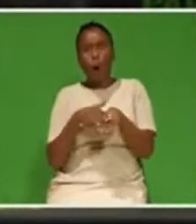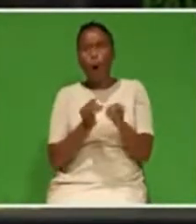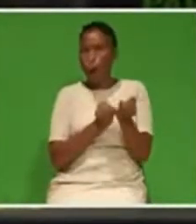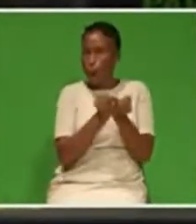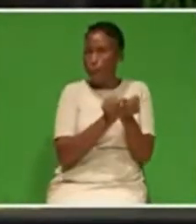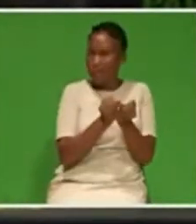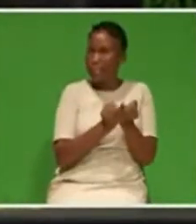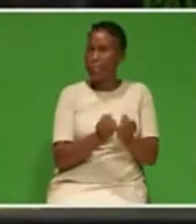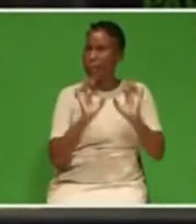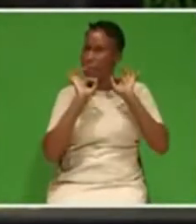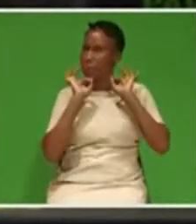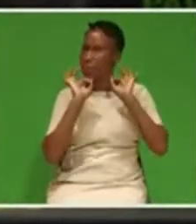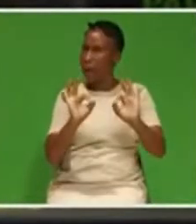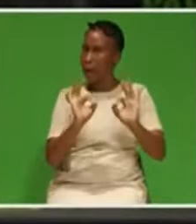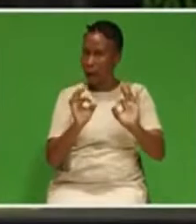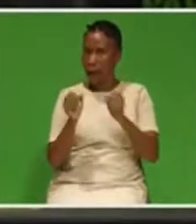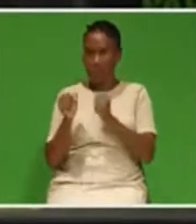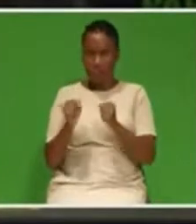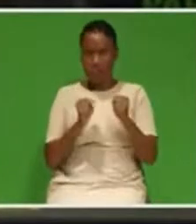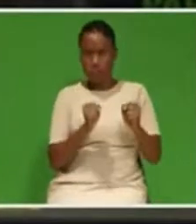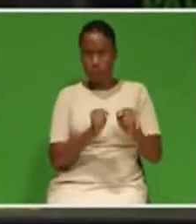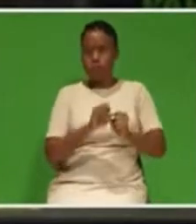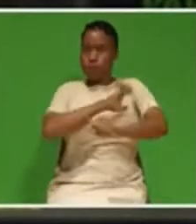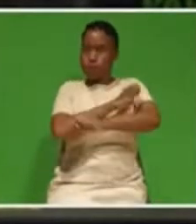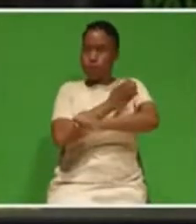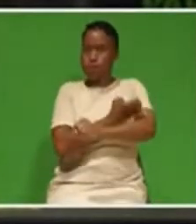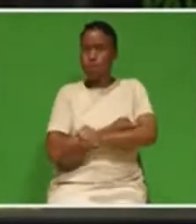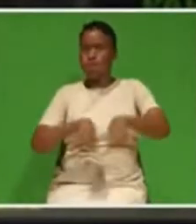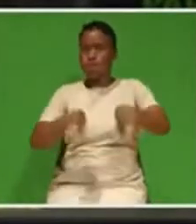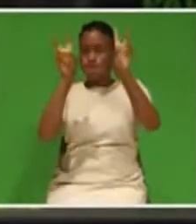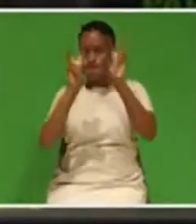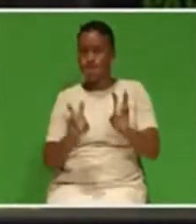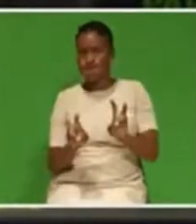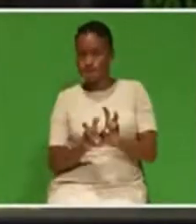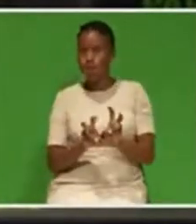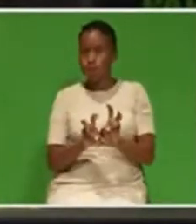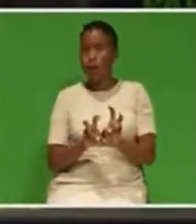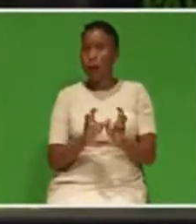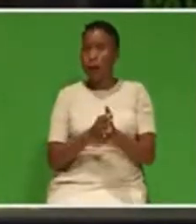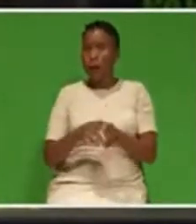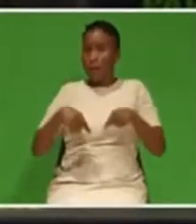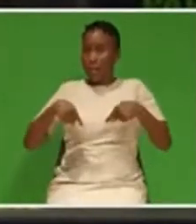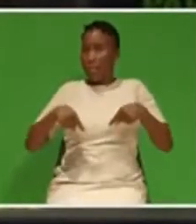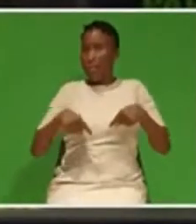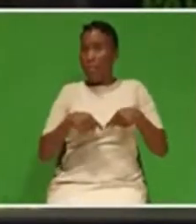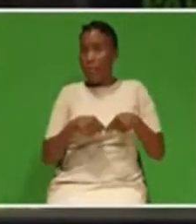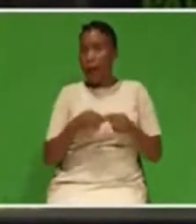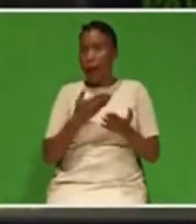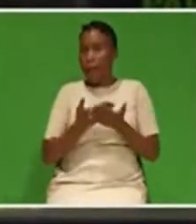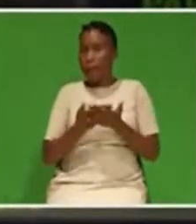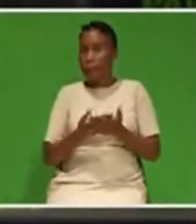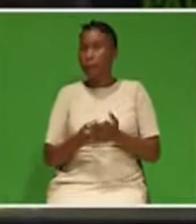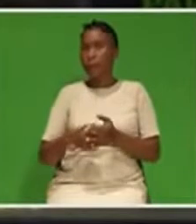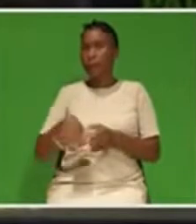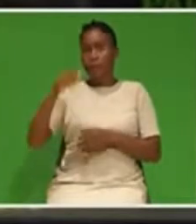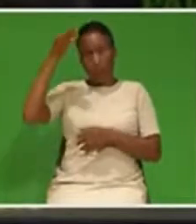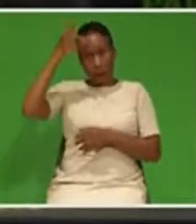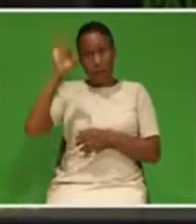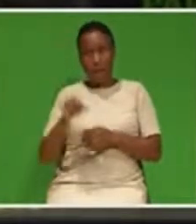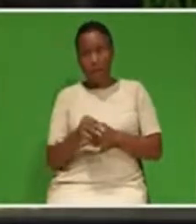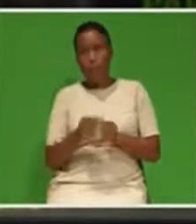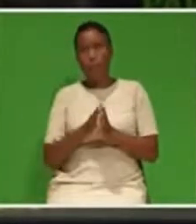efficient, and sustainable electricity generation market threatens the ability of the state to provide